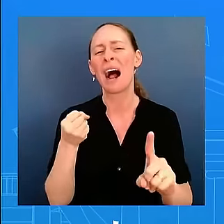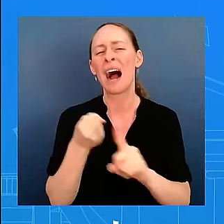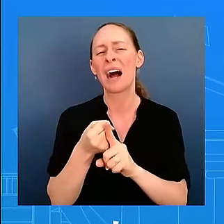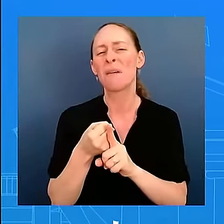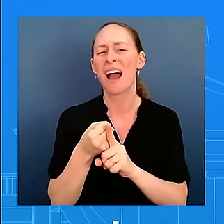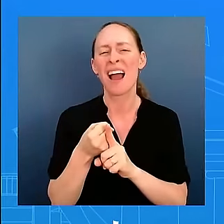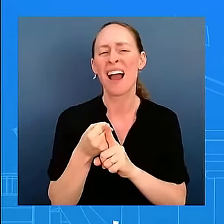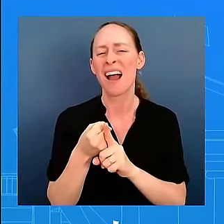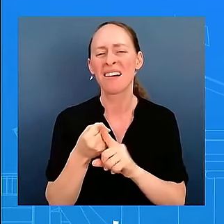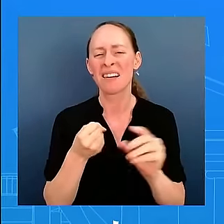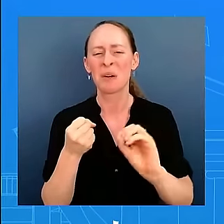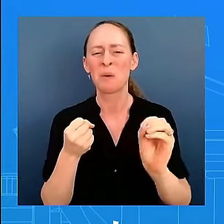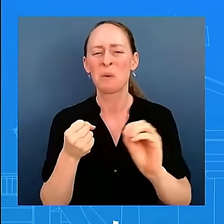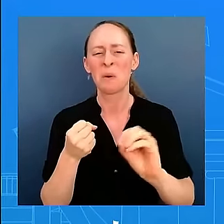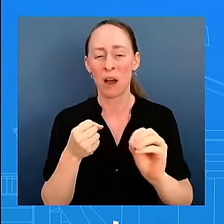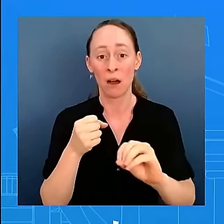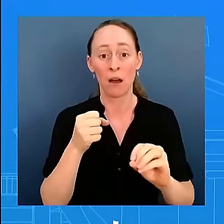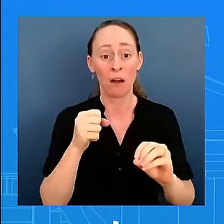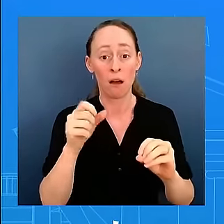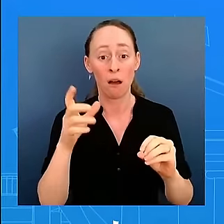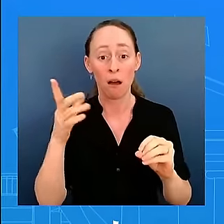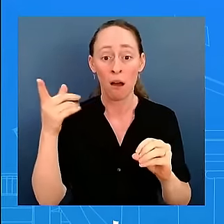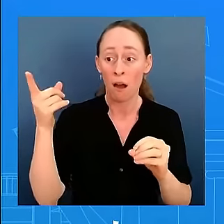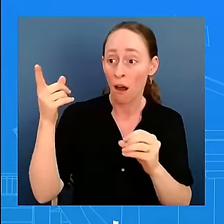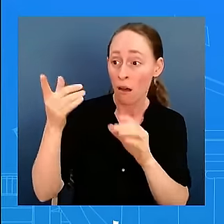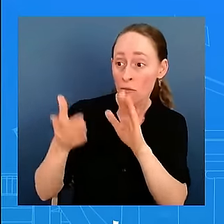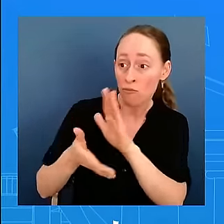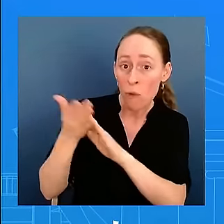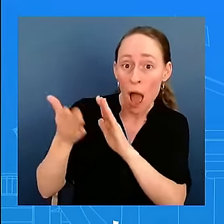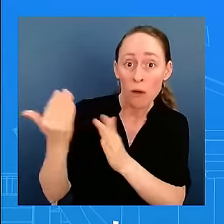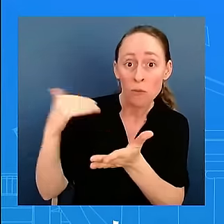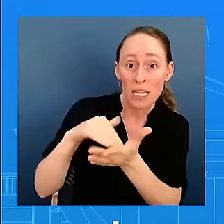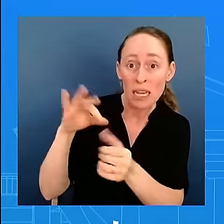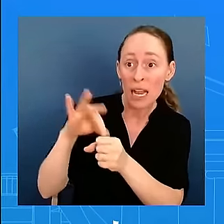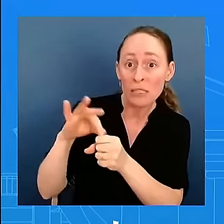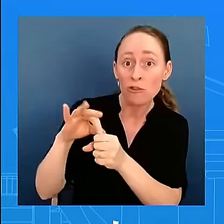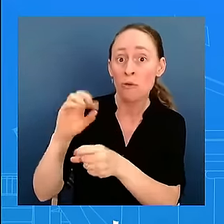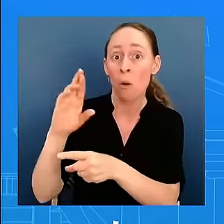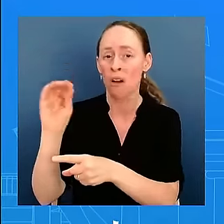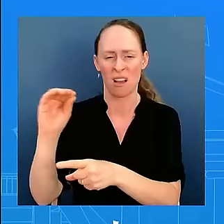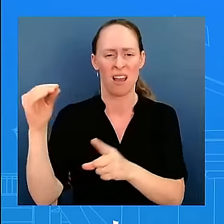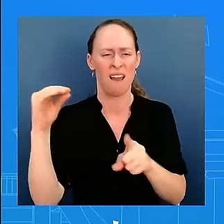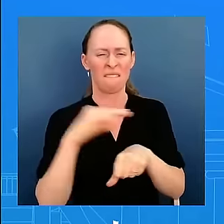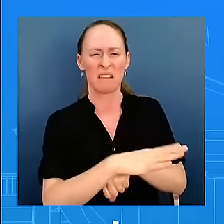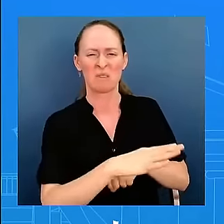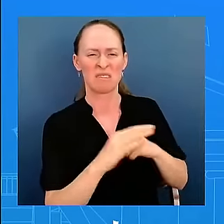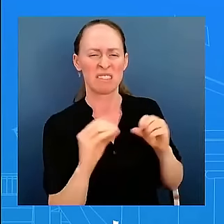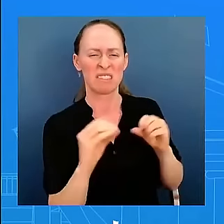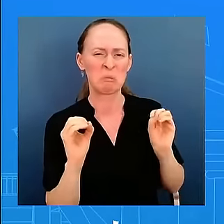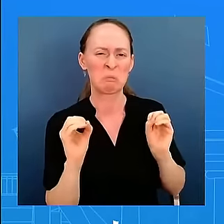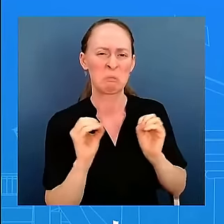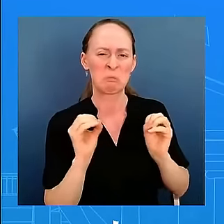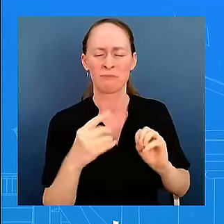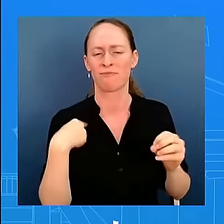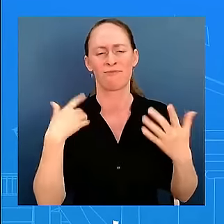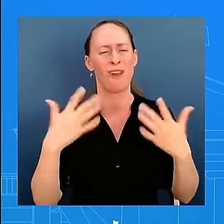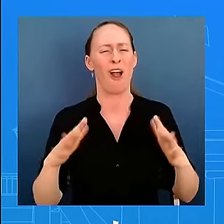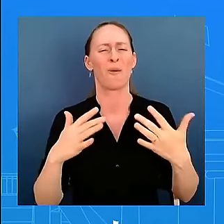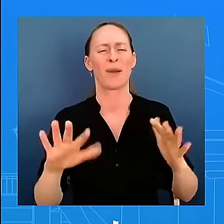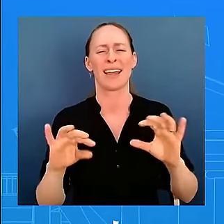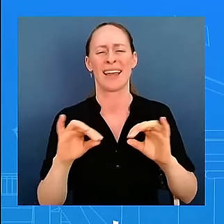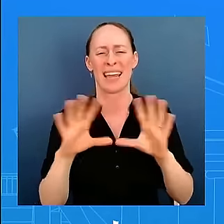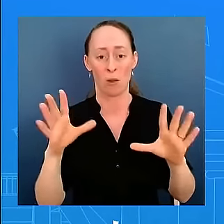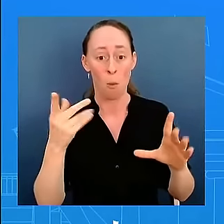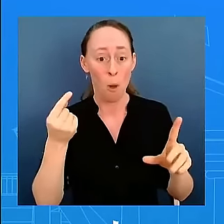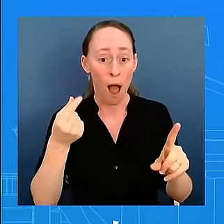to have an impact on our ability to get the deal done. What's going to have an impact, as I said before, is leadership. Leadership on all